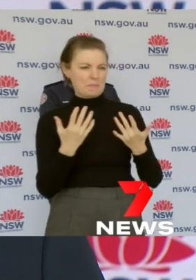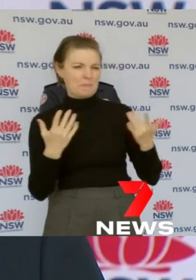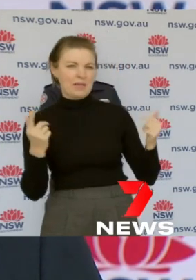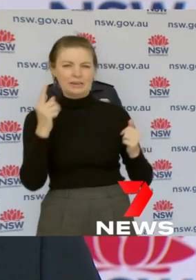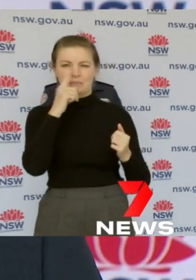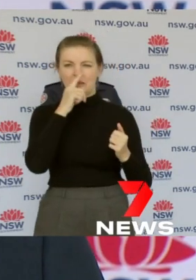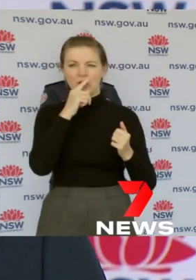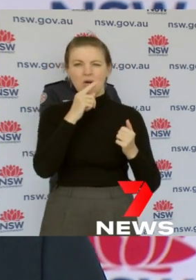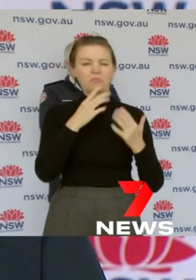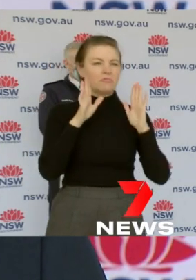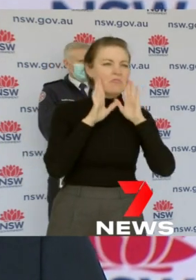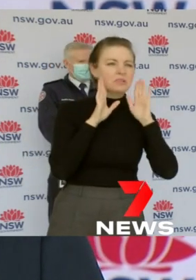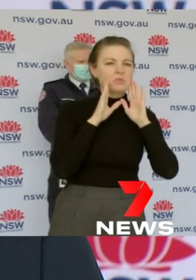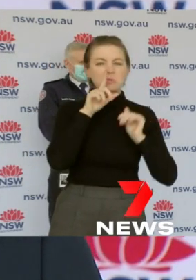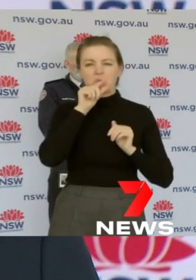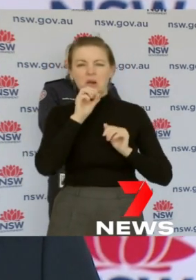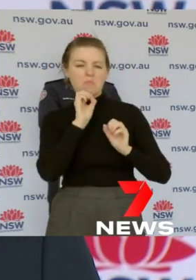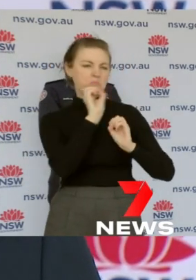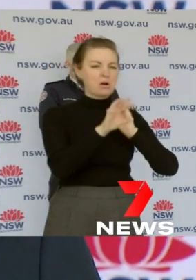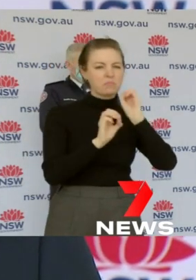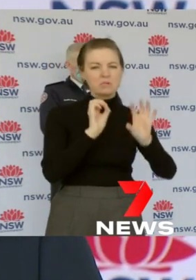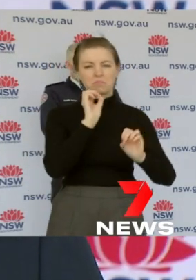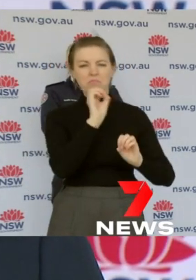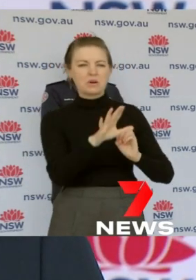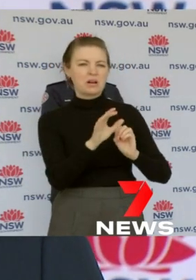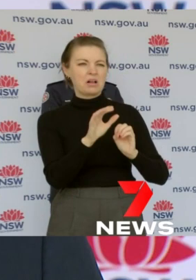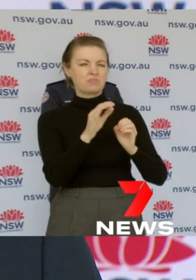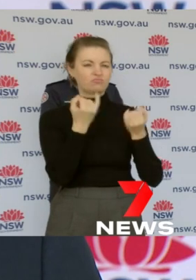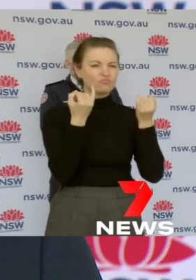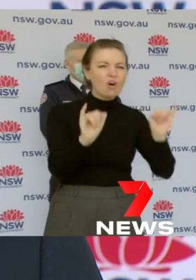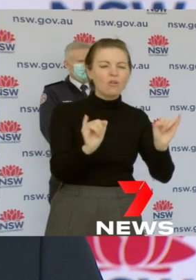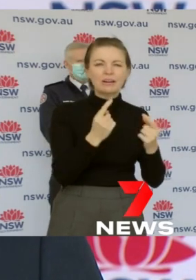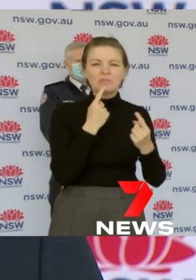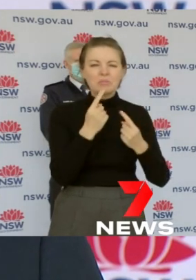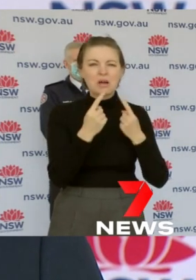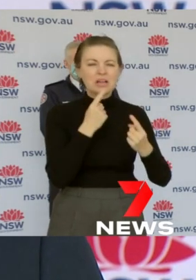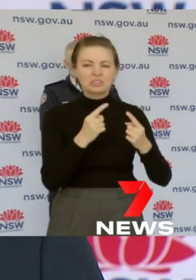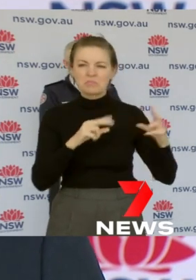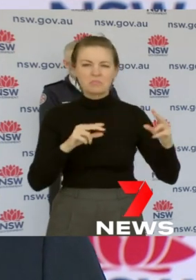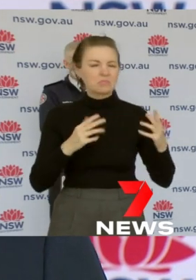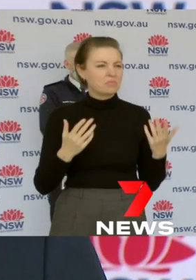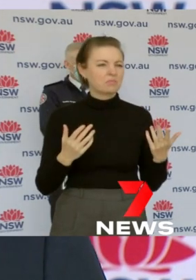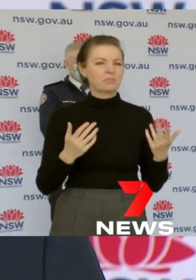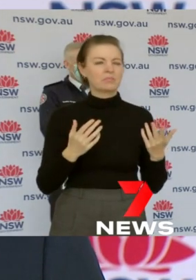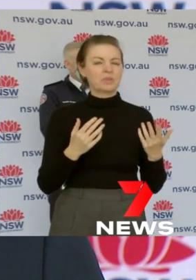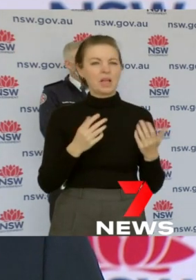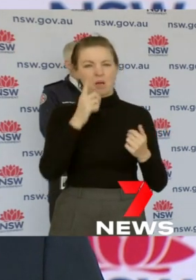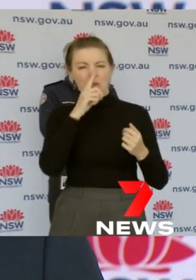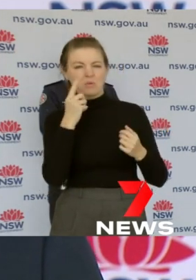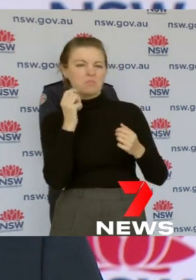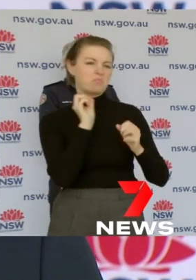and one of the big concerns is women who want to have a child,